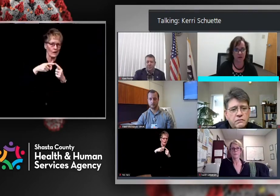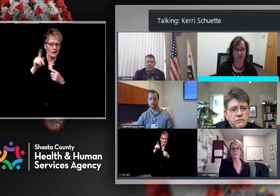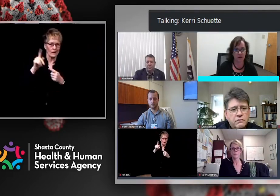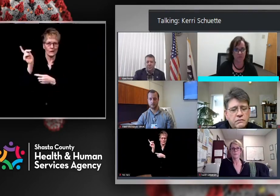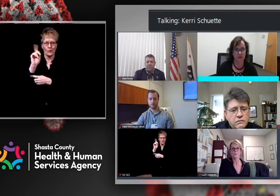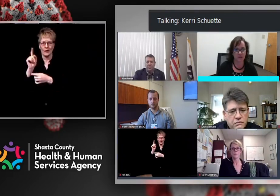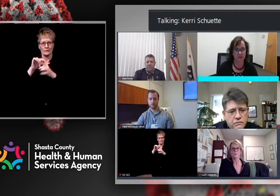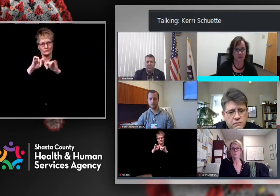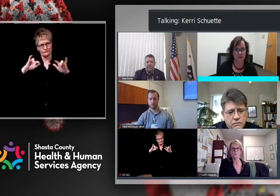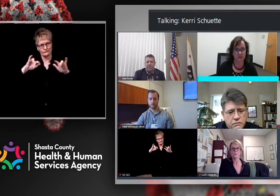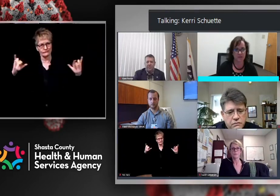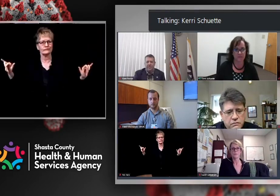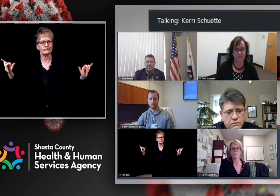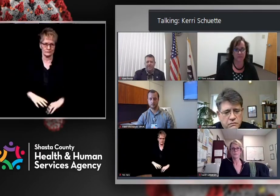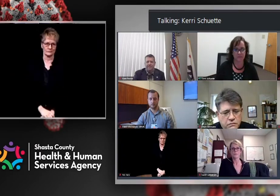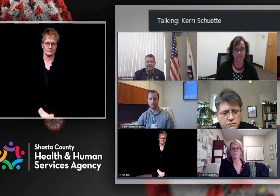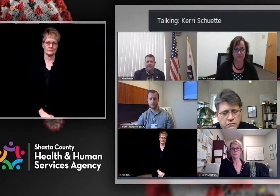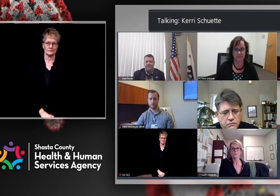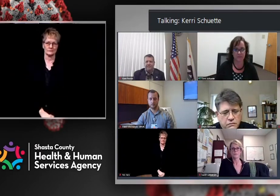Other media questions.